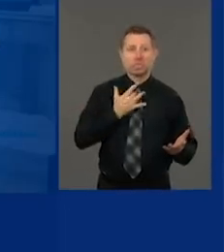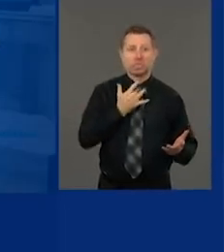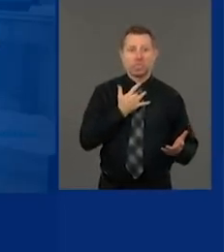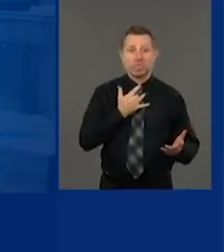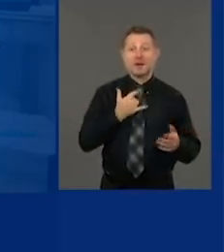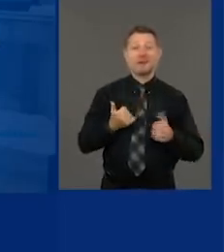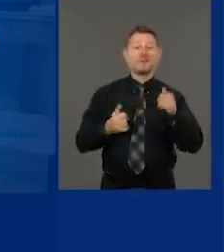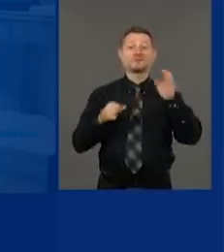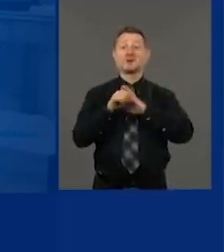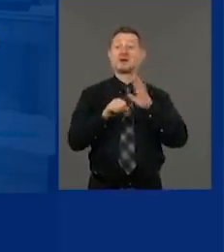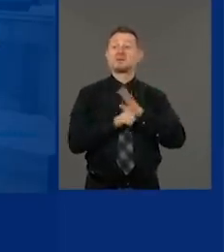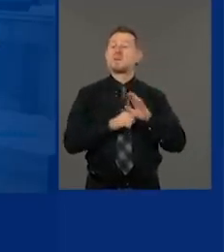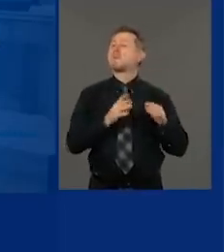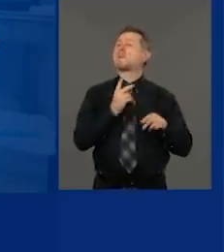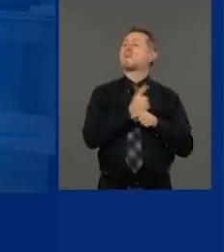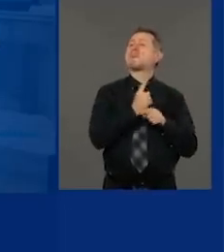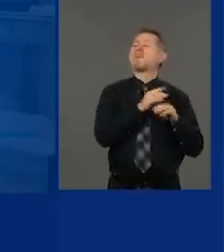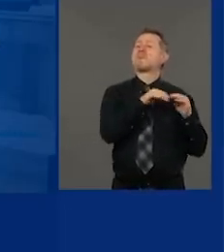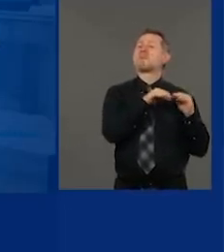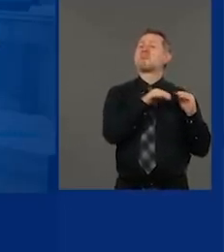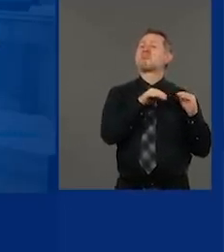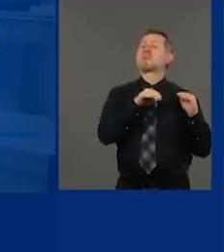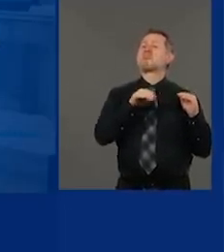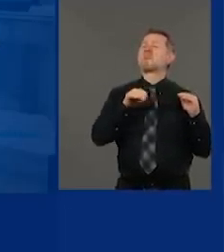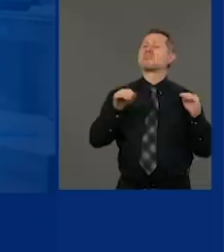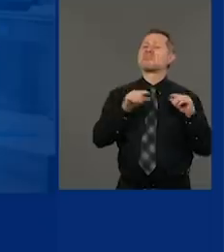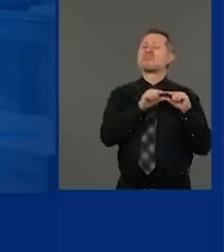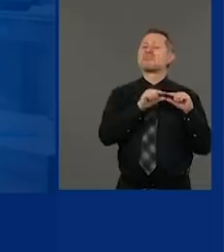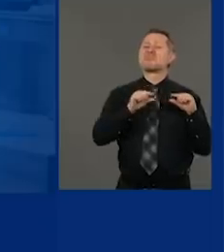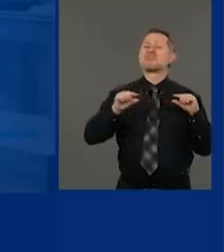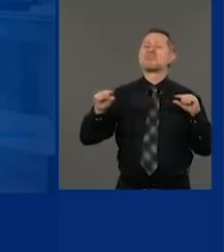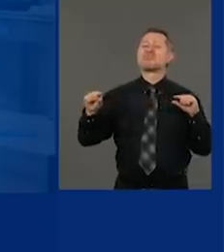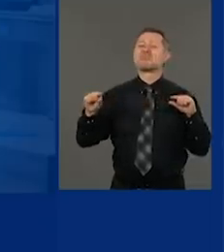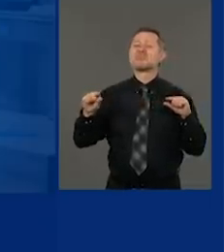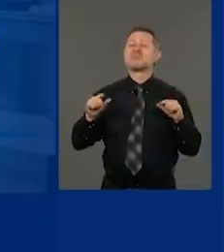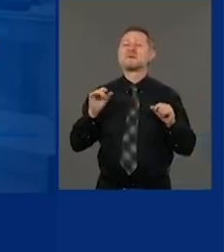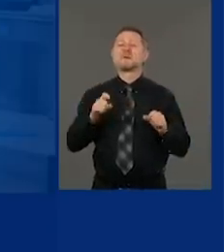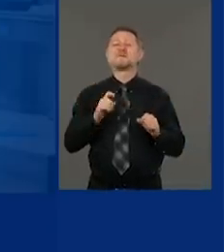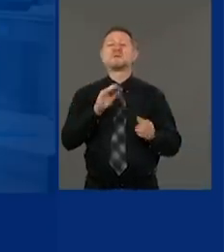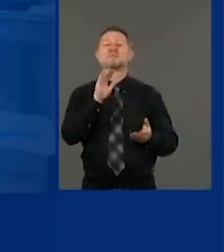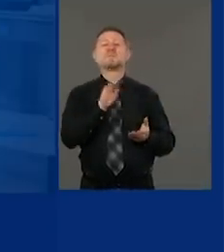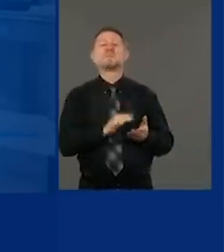didn't start with a spike. They just had to stop it from increasing.